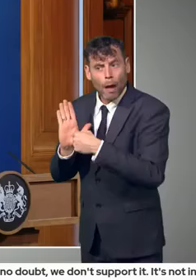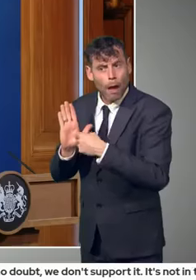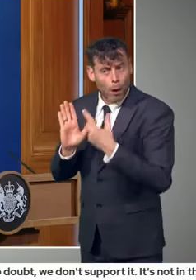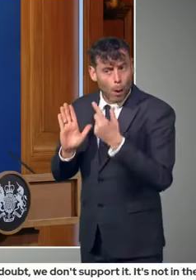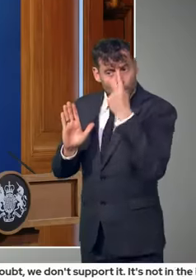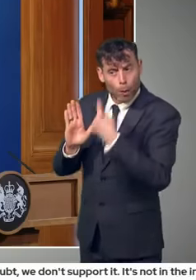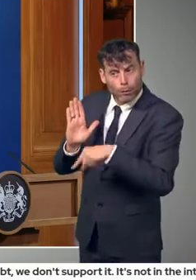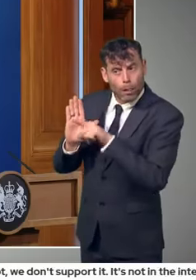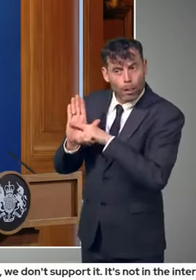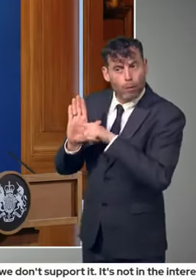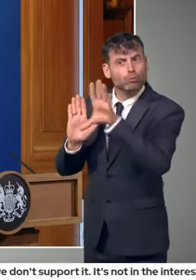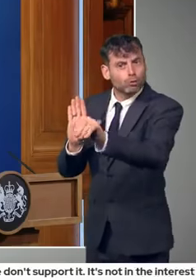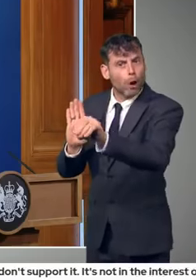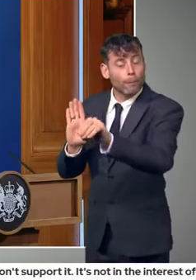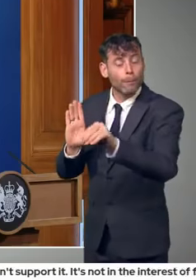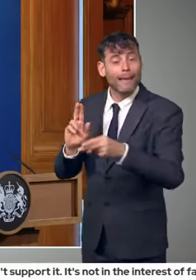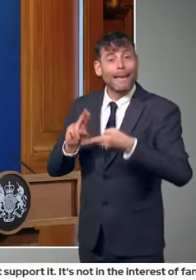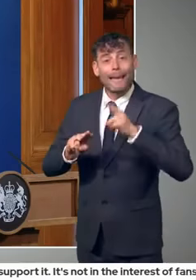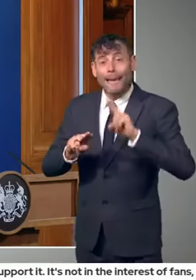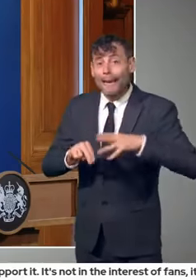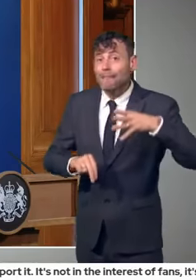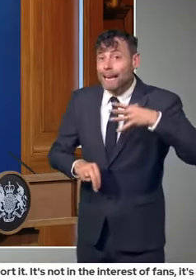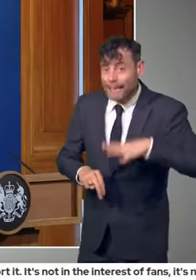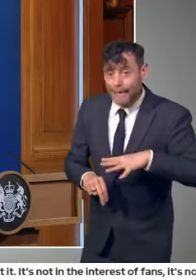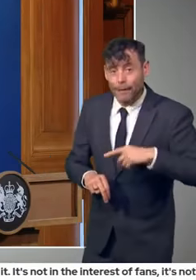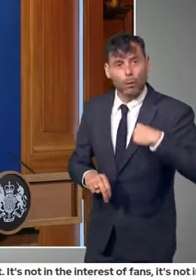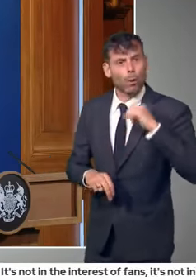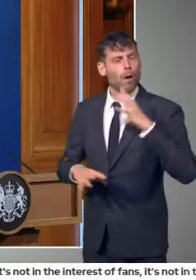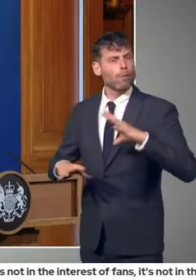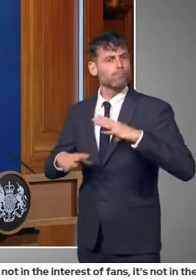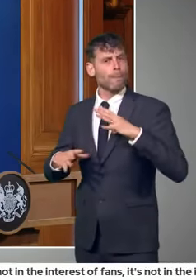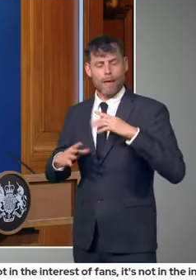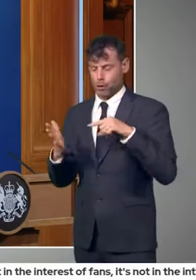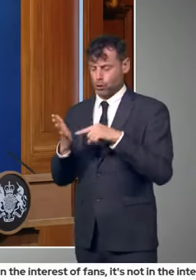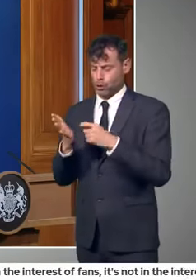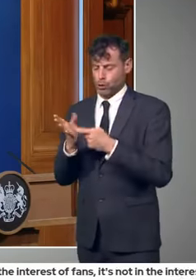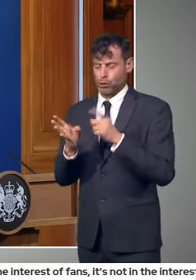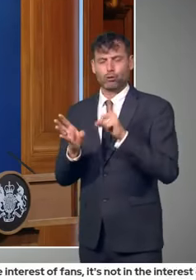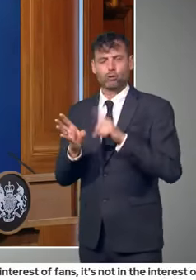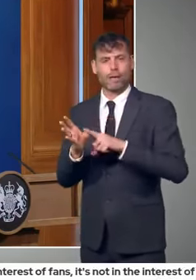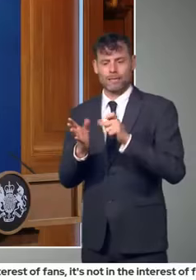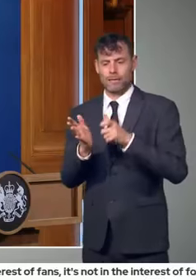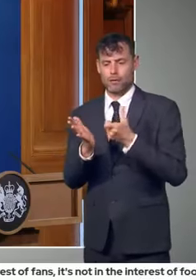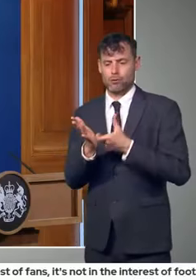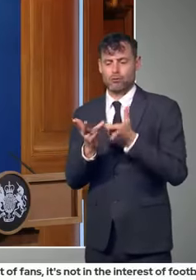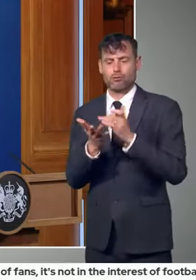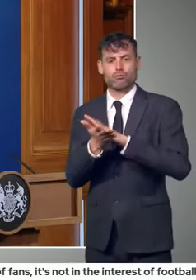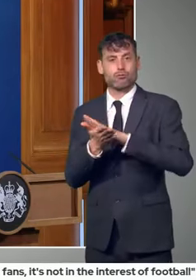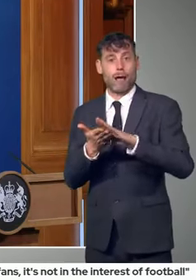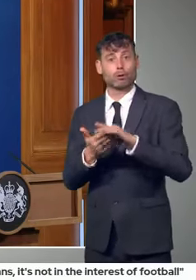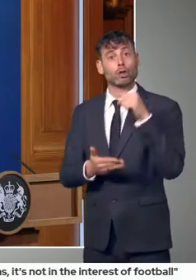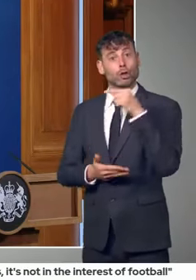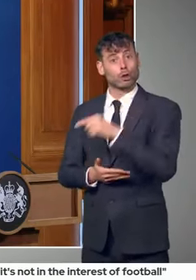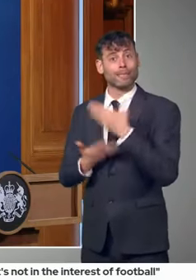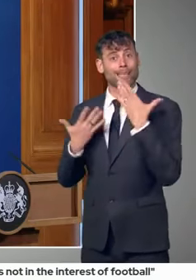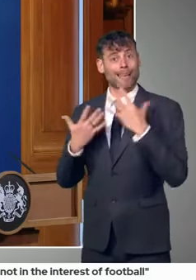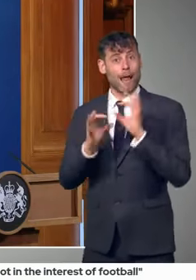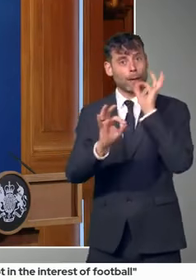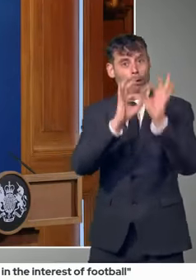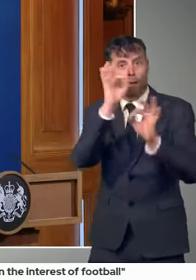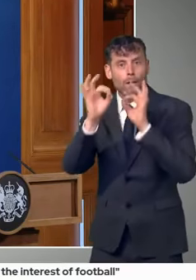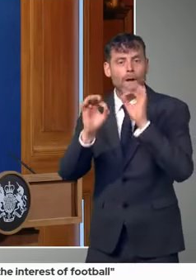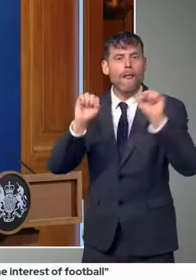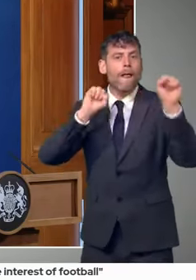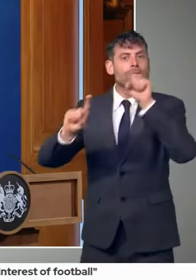As you know, Tracy Crouch, uh, is doing a fan-based review of the whole, uh, governance of, of football,